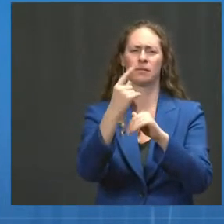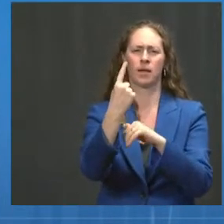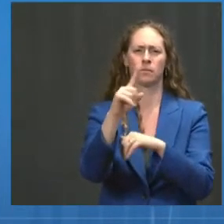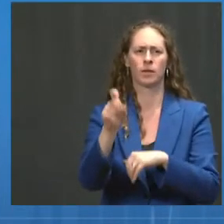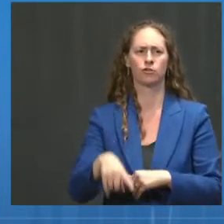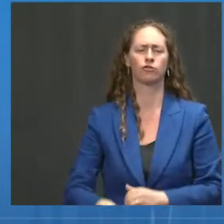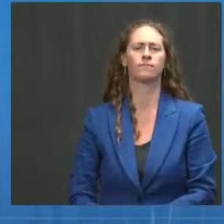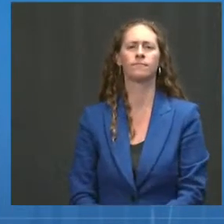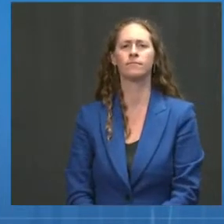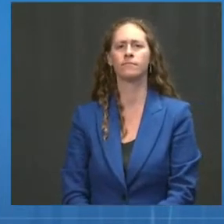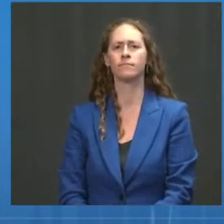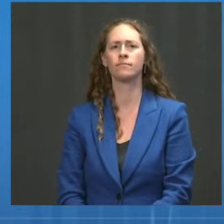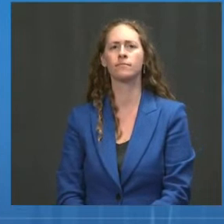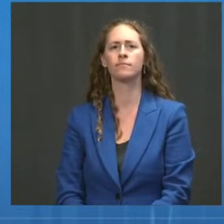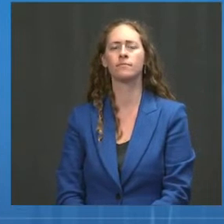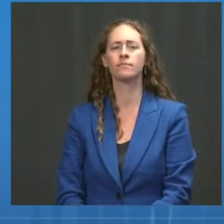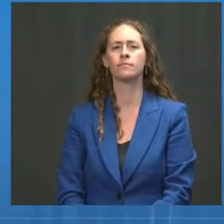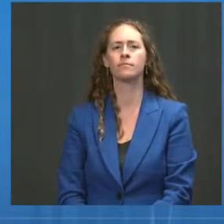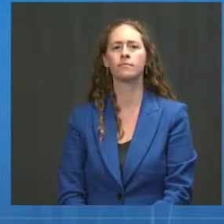News.